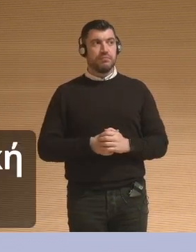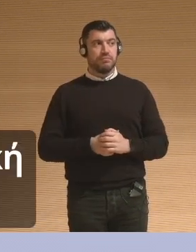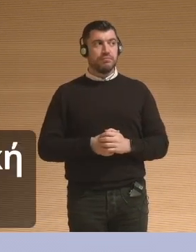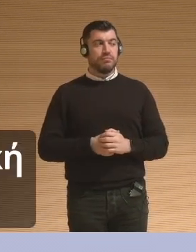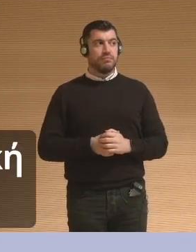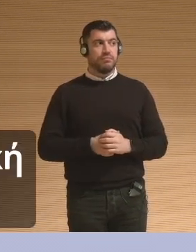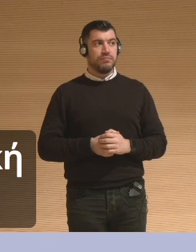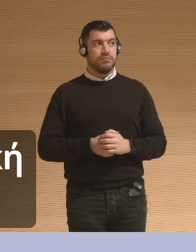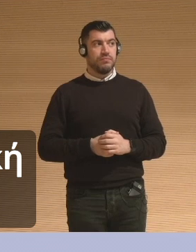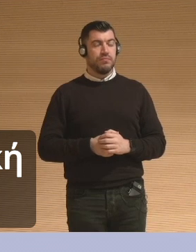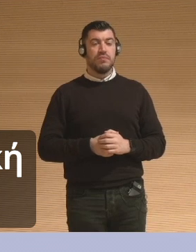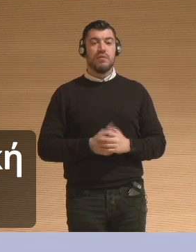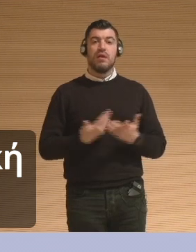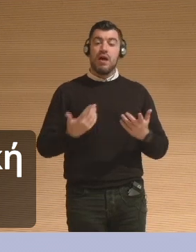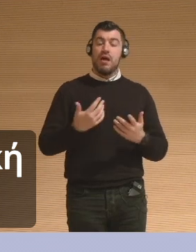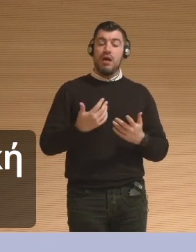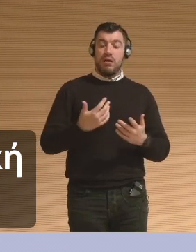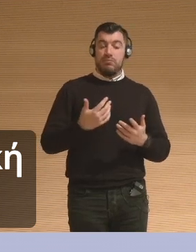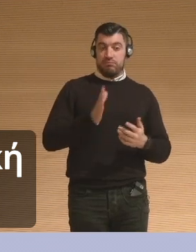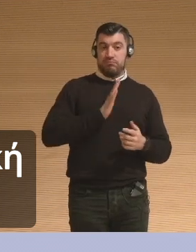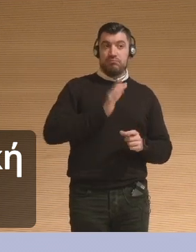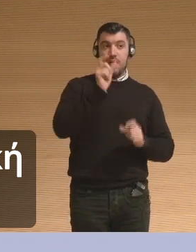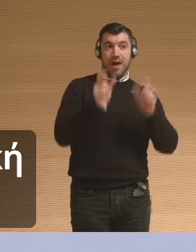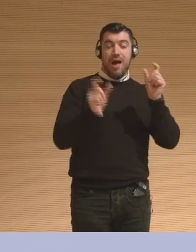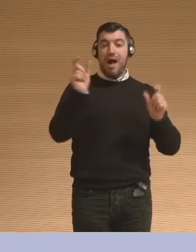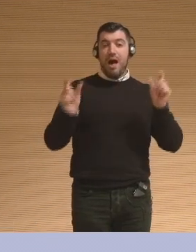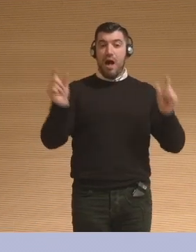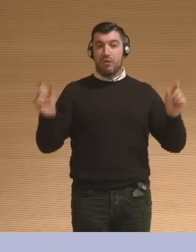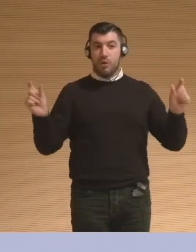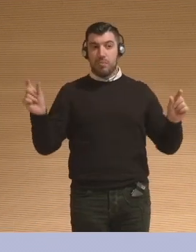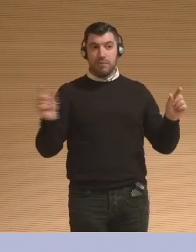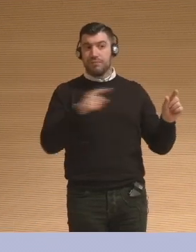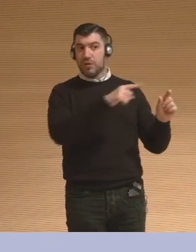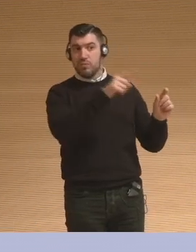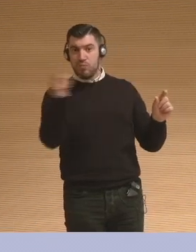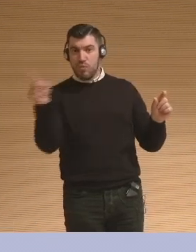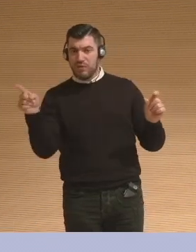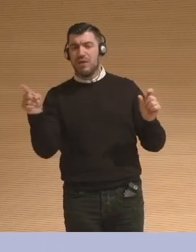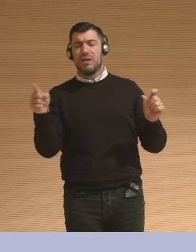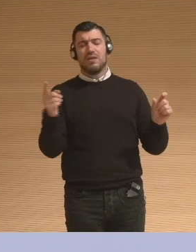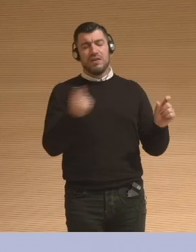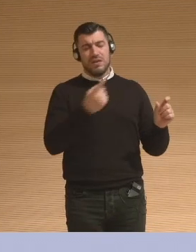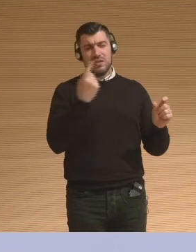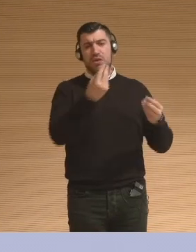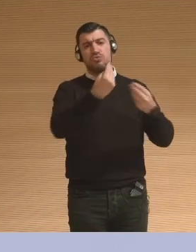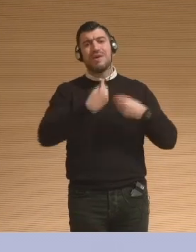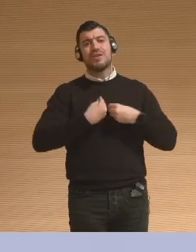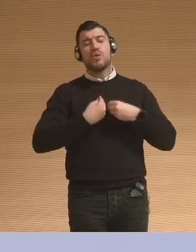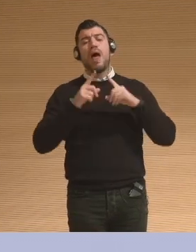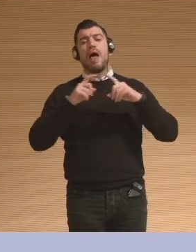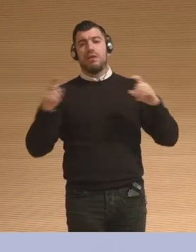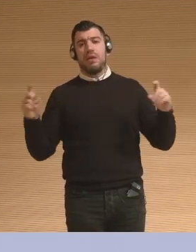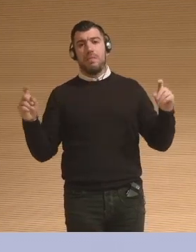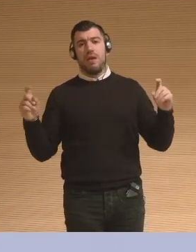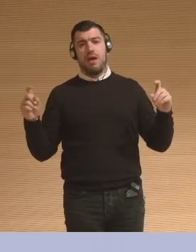that he had, since the time that he had donated. And he visits them on a regular basis. He's there several